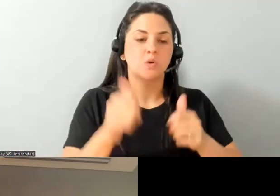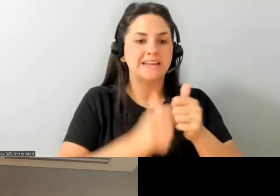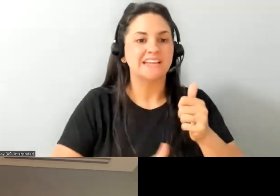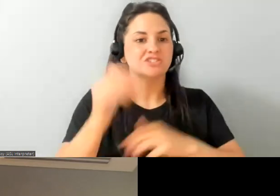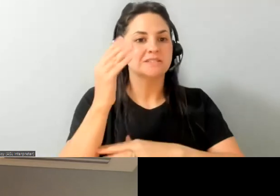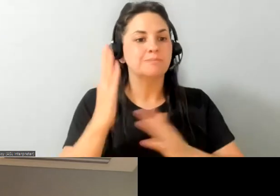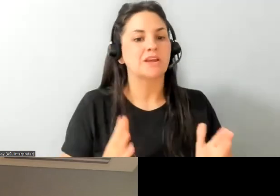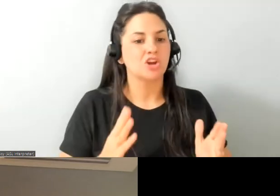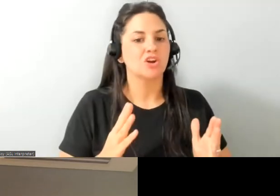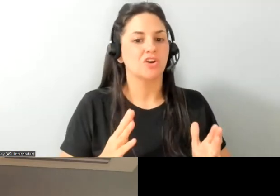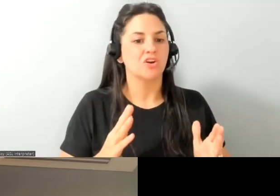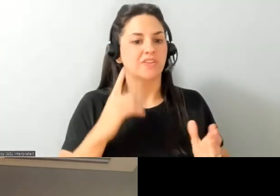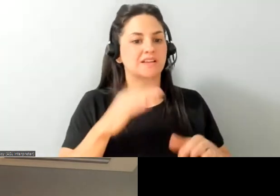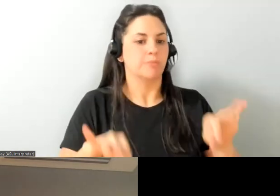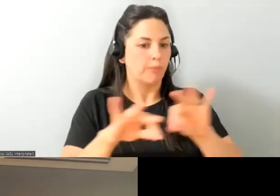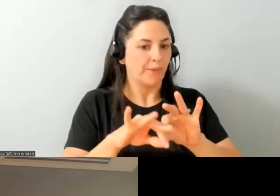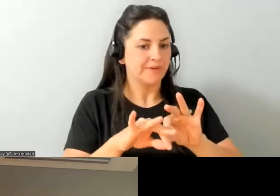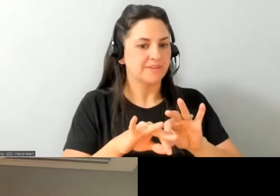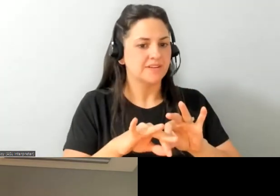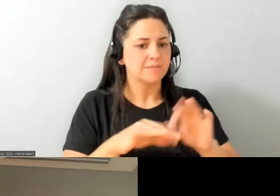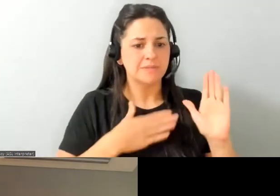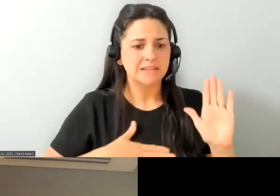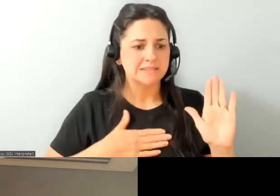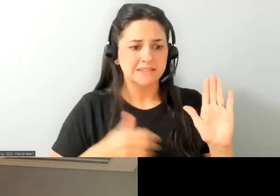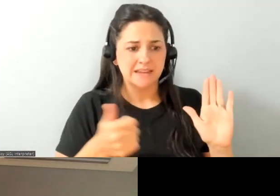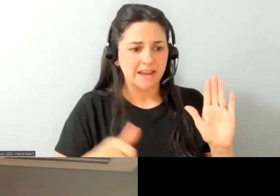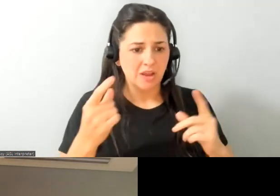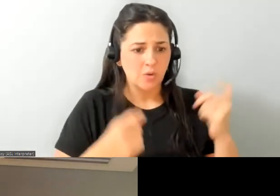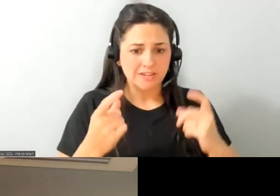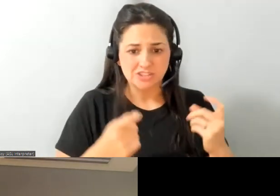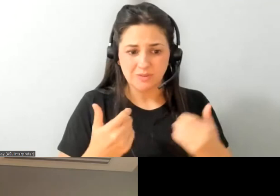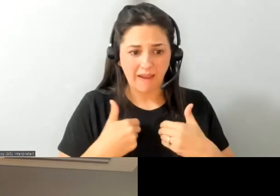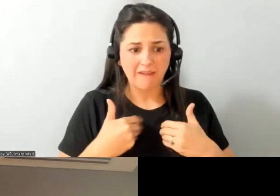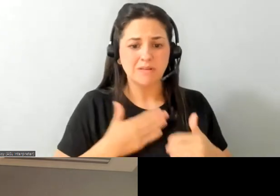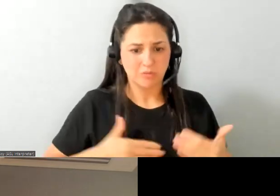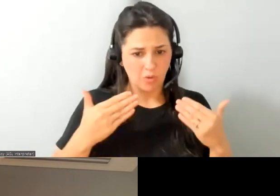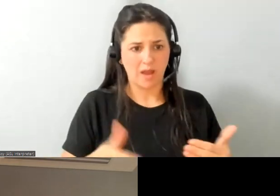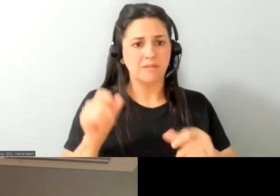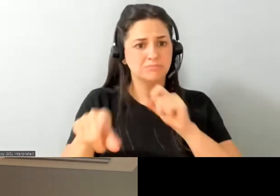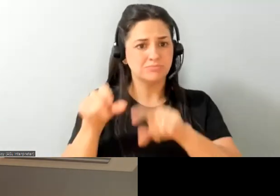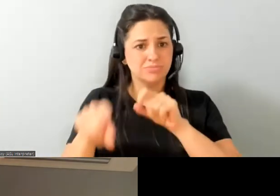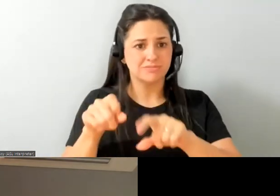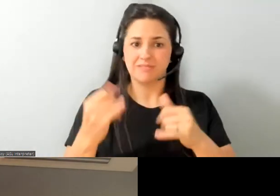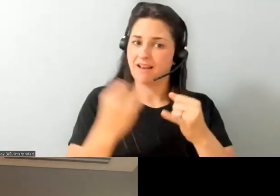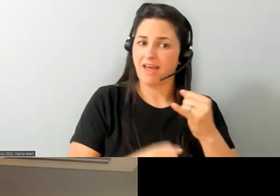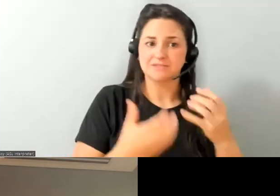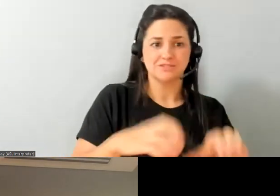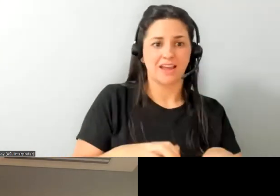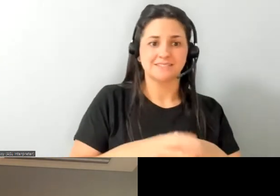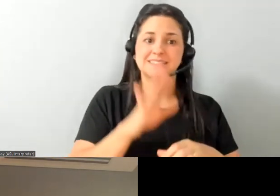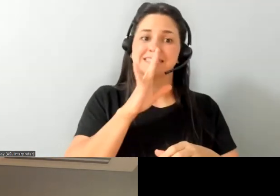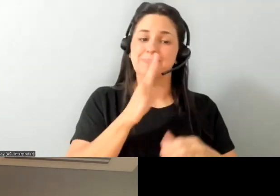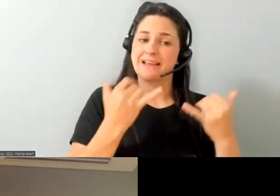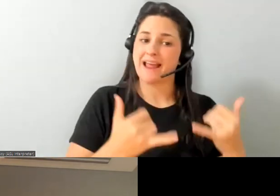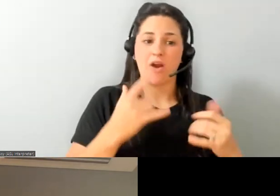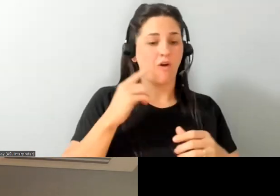we're having this this question please if there's any questions from anybody in the audience put them in the chat now this is your last chance speak now or ever